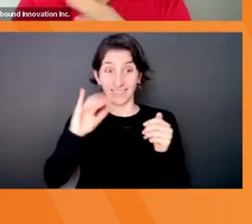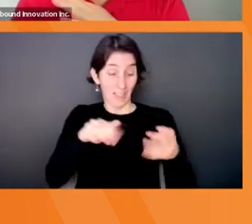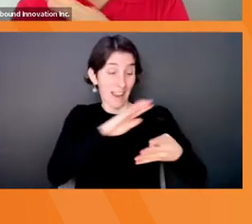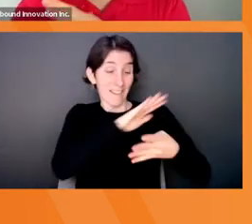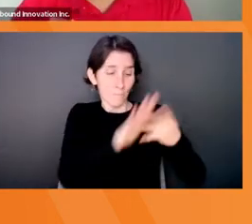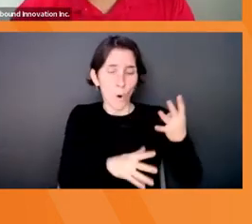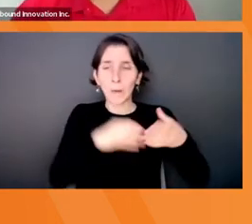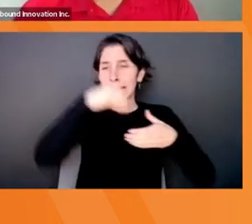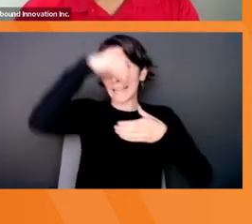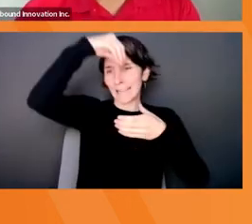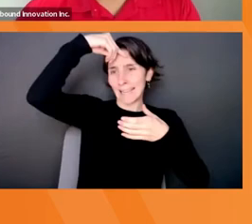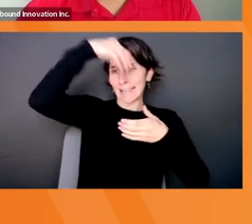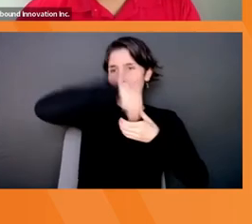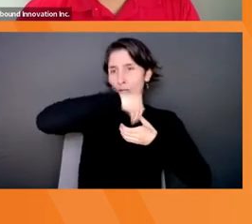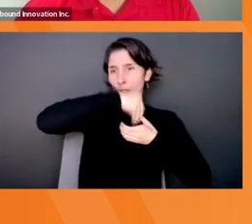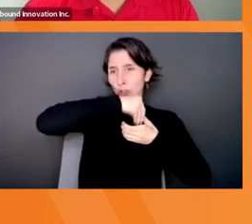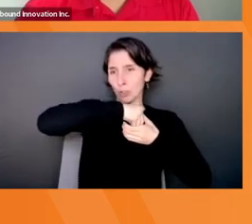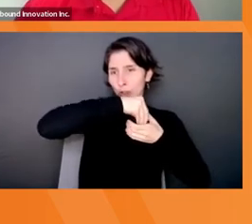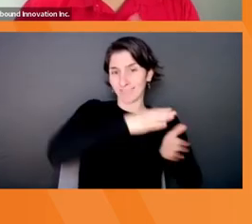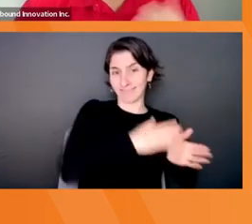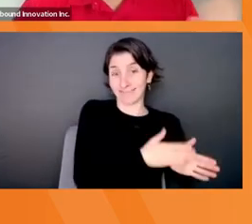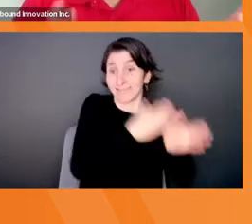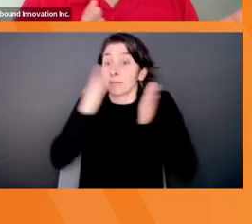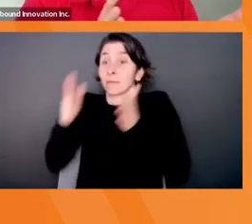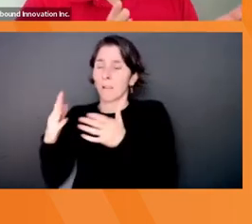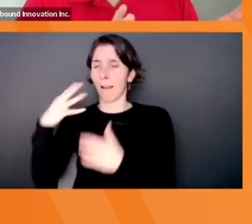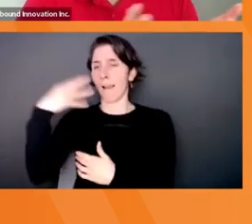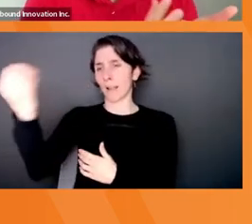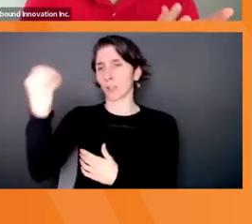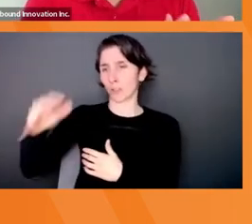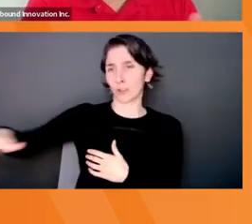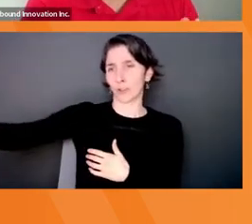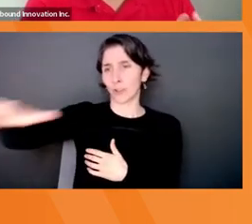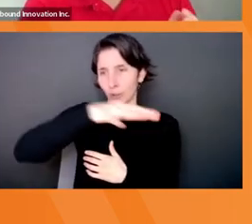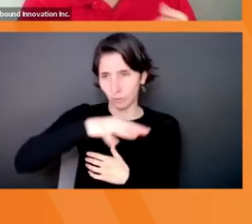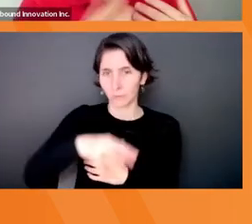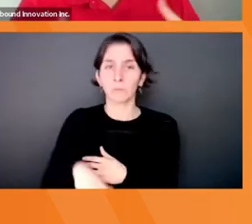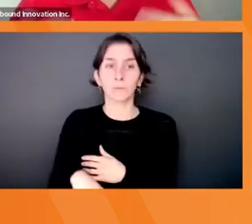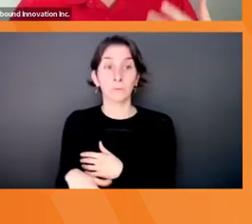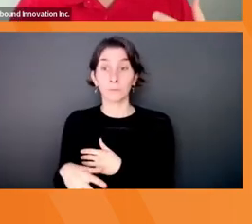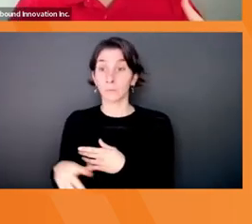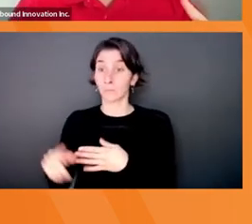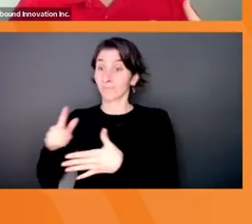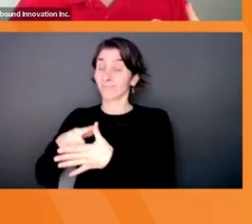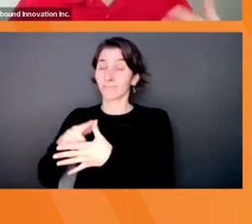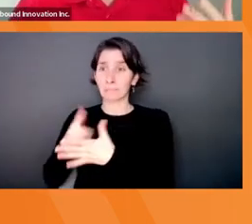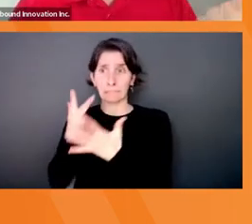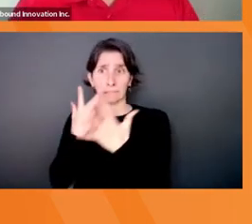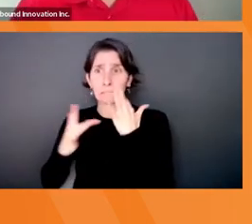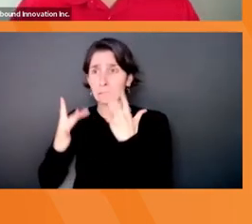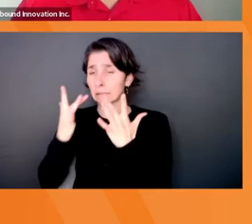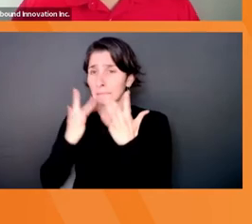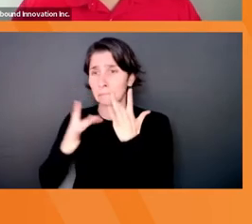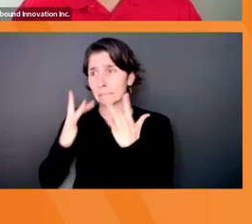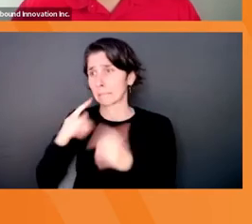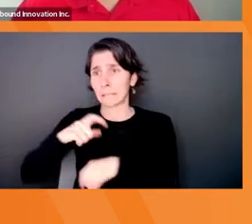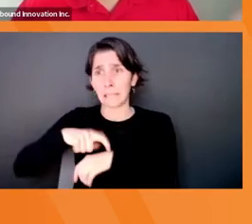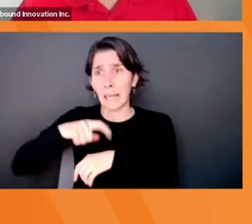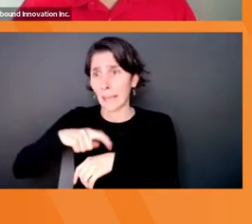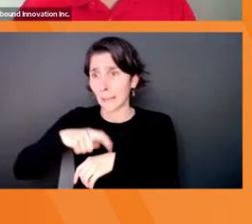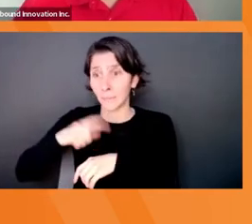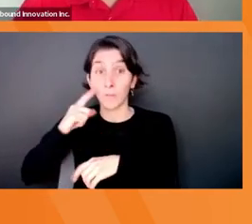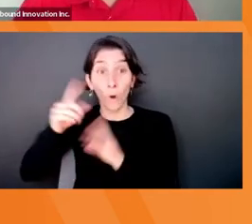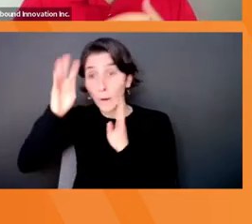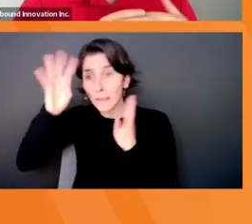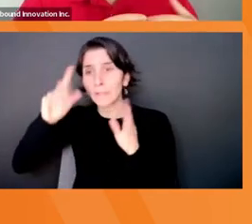factors. What about external factors? So first of all, it's a lack of time in order to innovate. You need time to innovate, right?